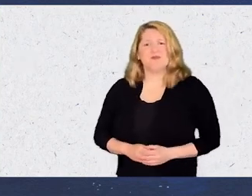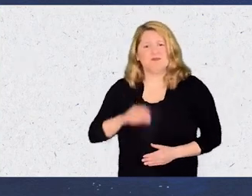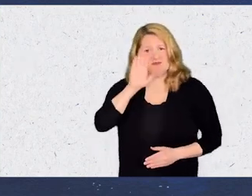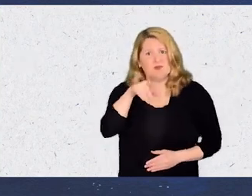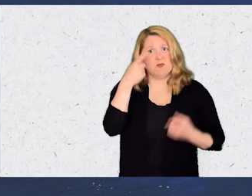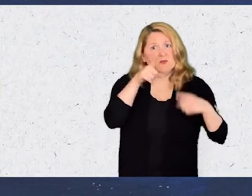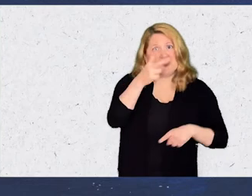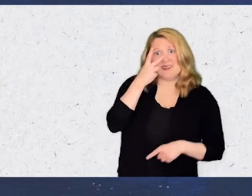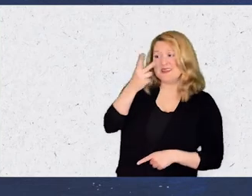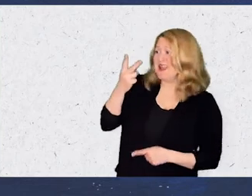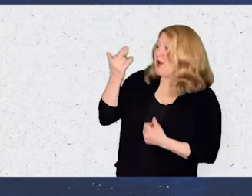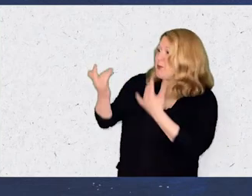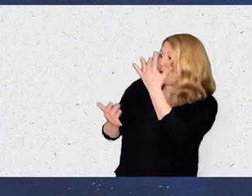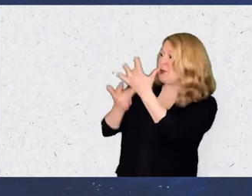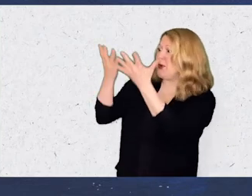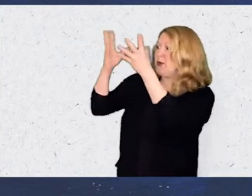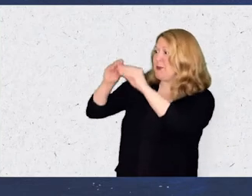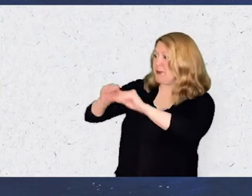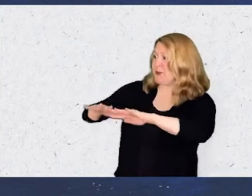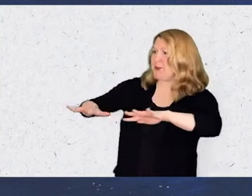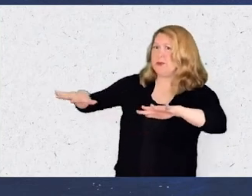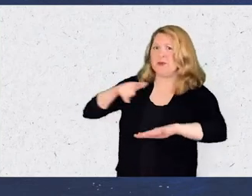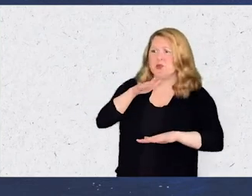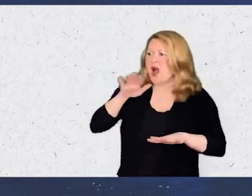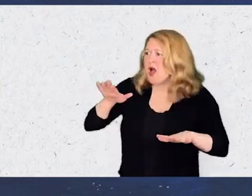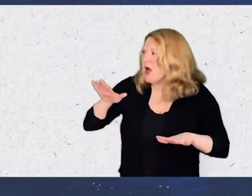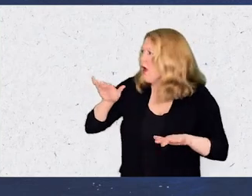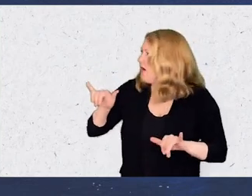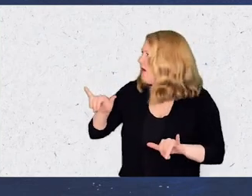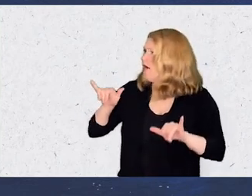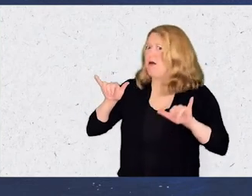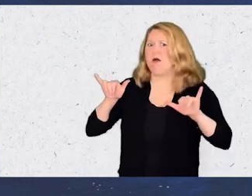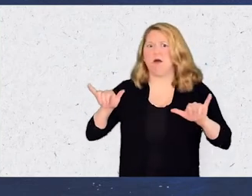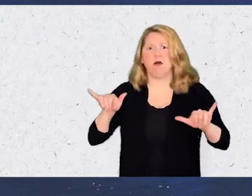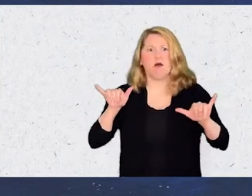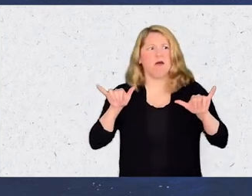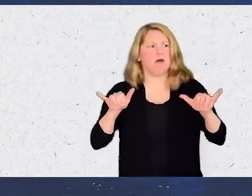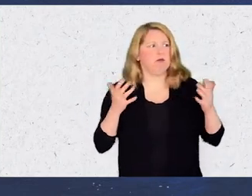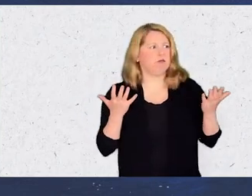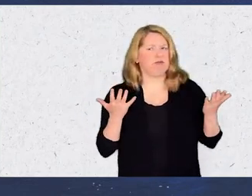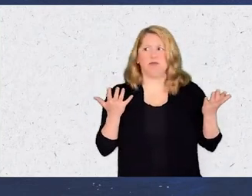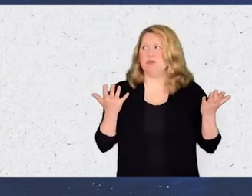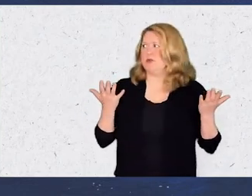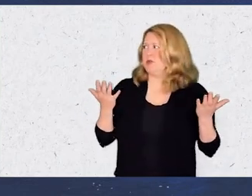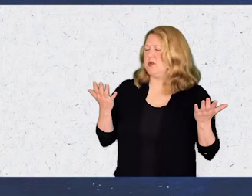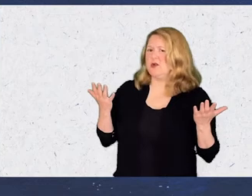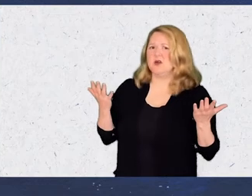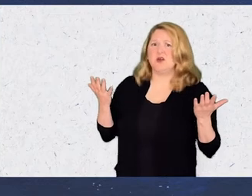When the ashes said I don't wanna see your time is on my side